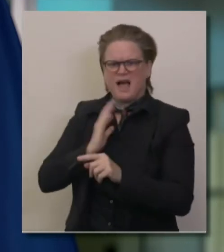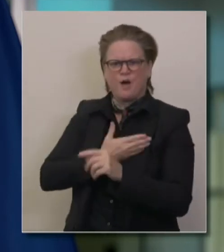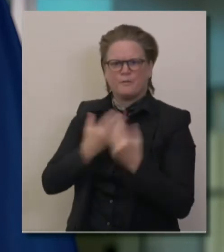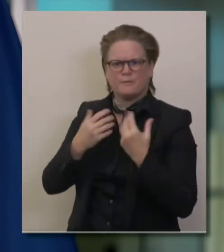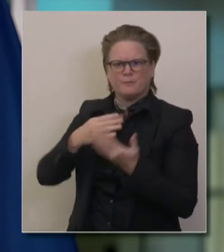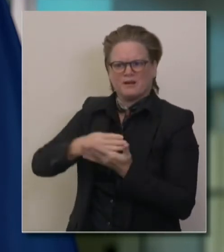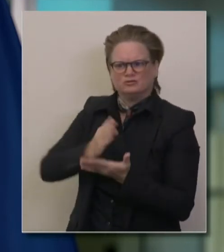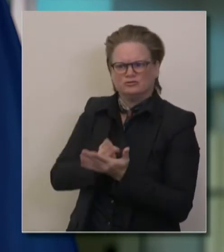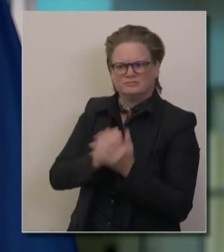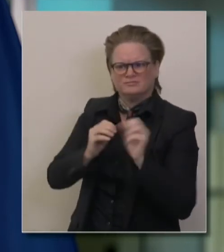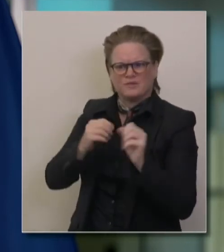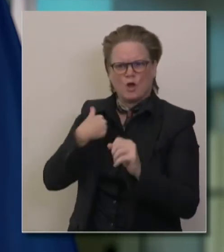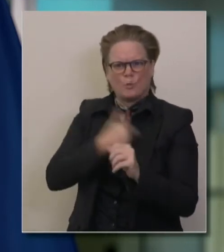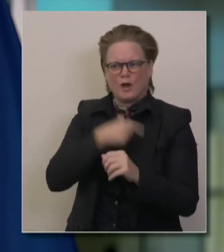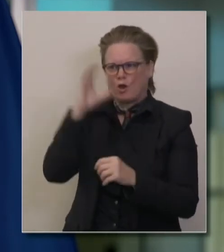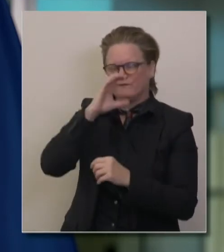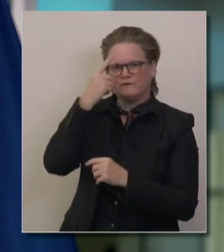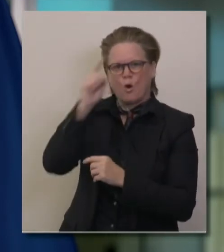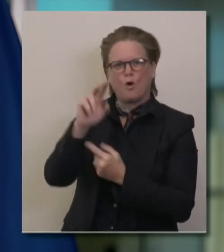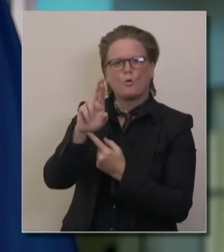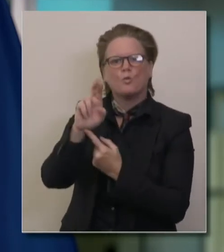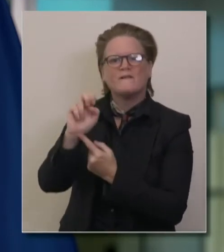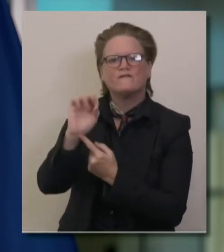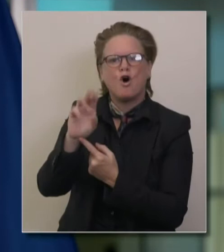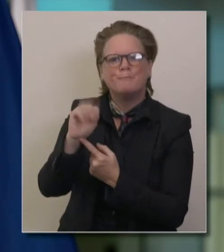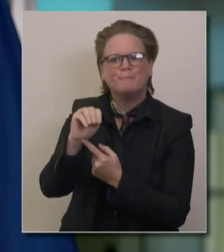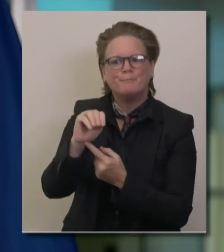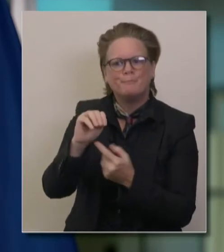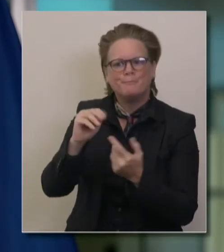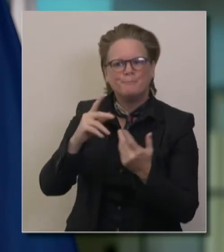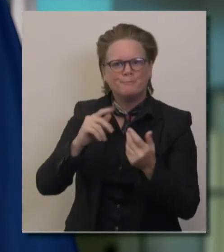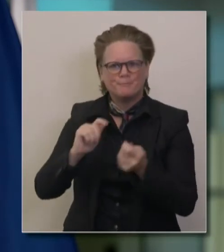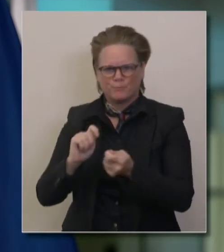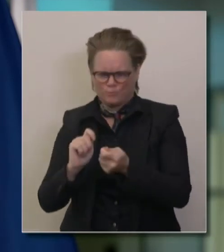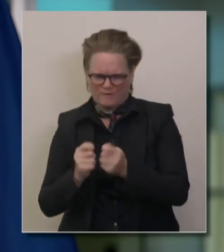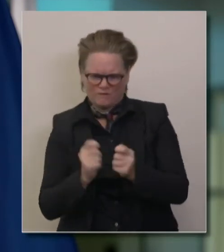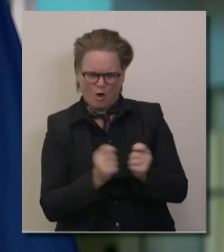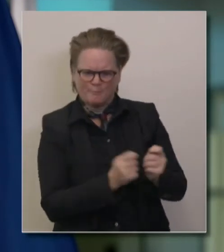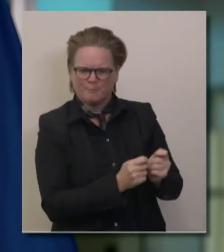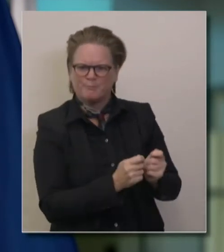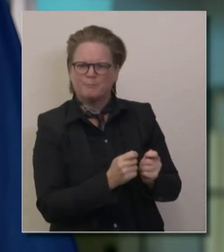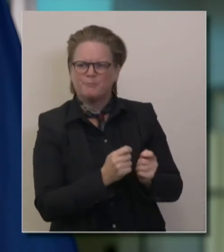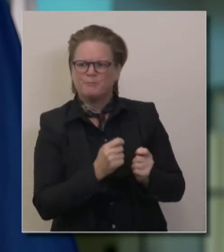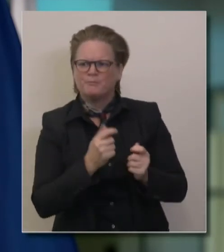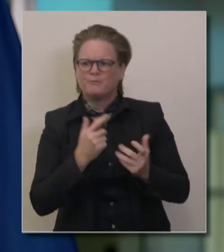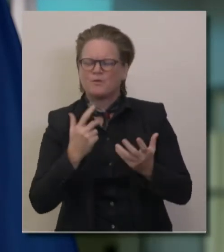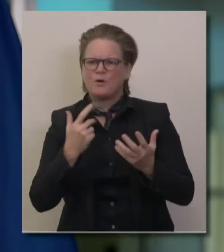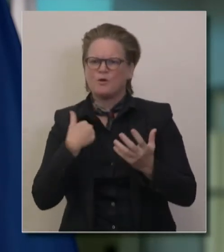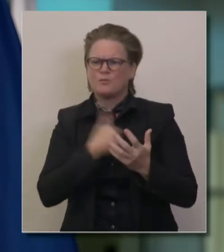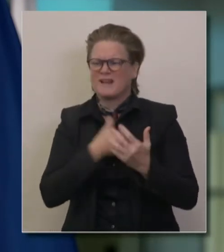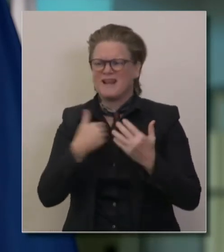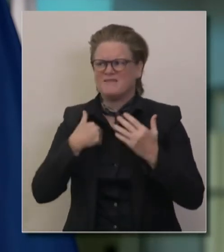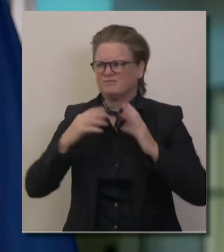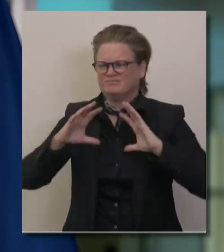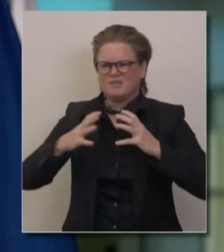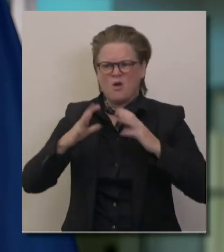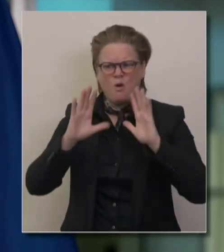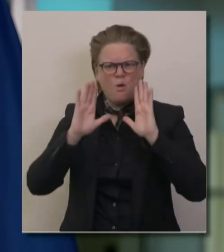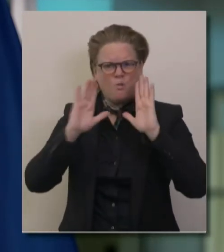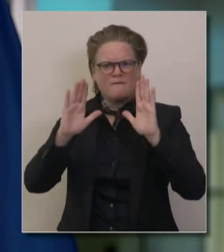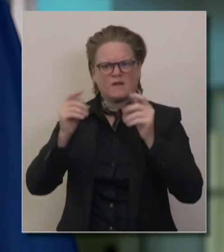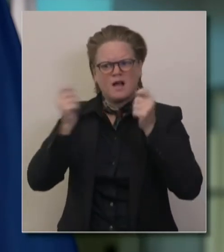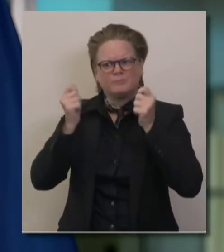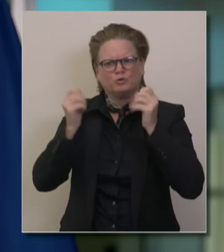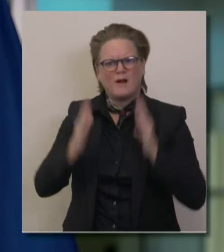and we have been looking for a great partner and we have found a great administration and an even